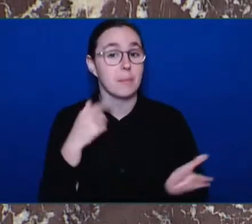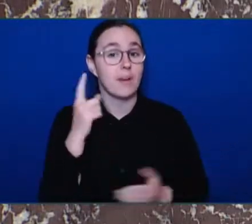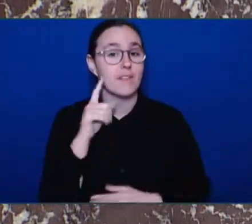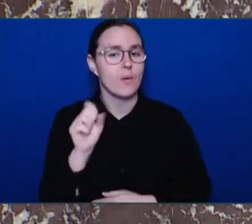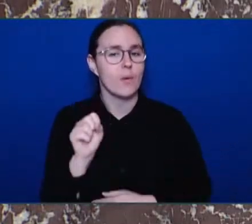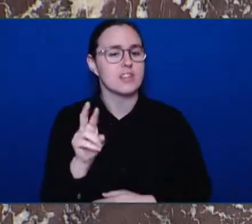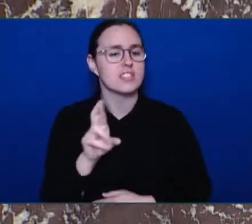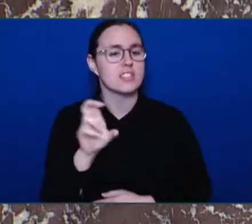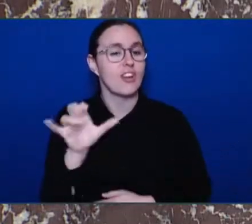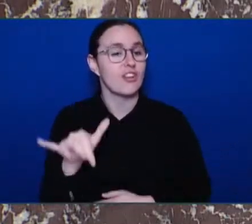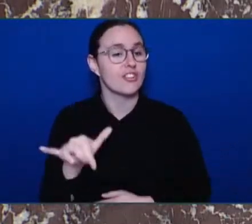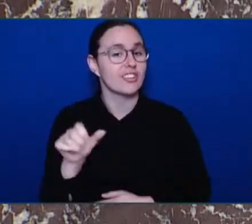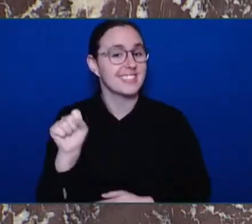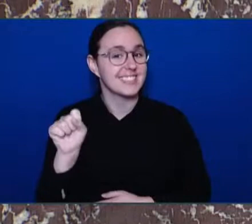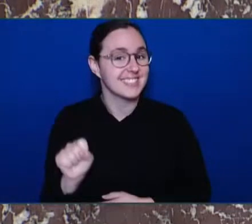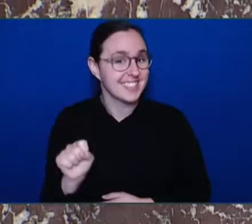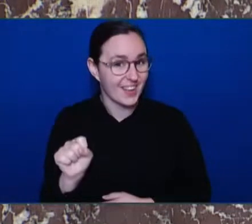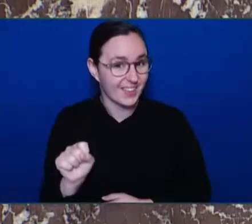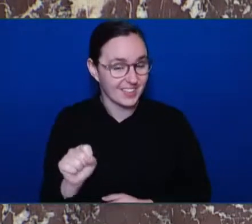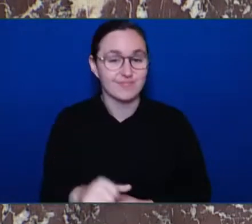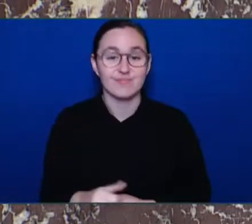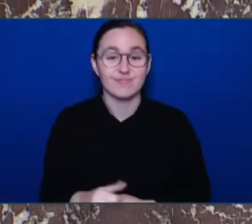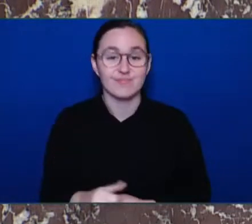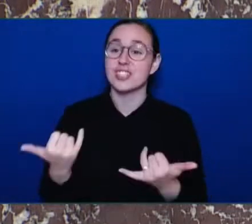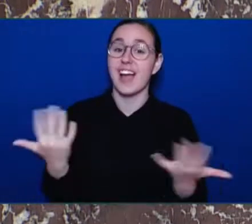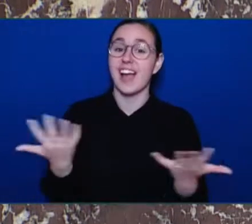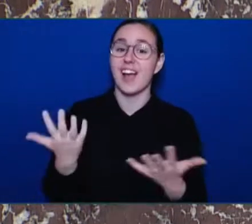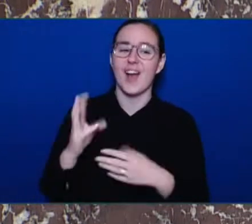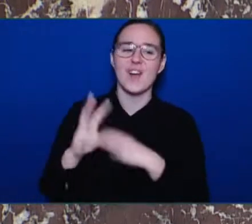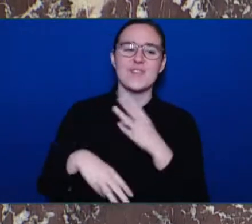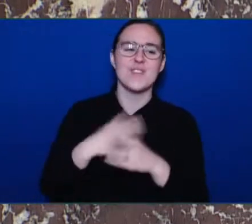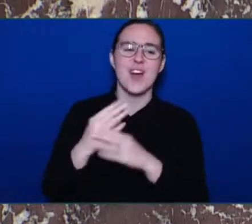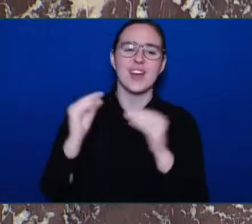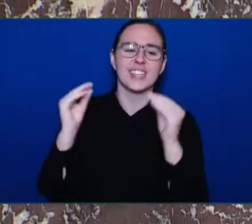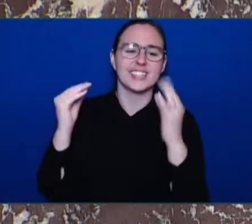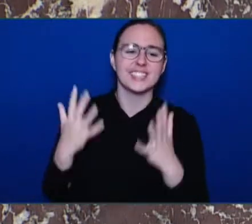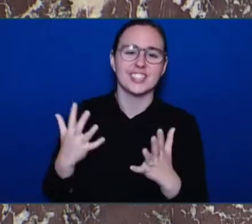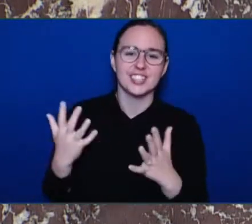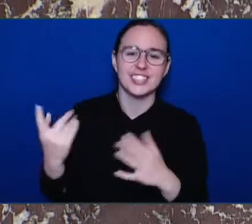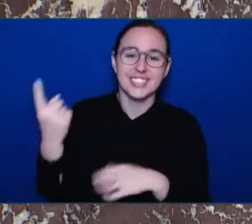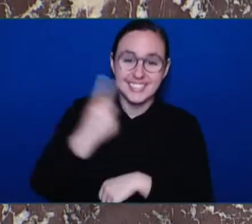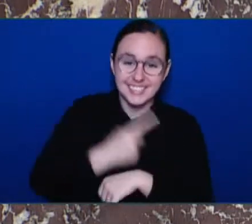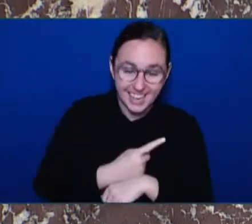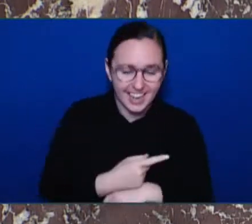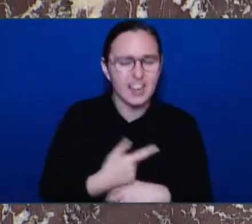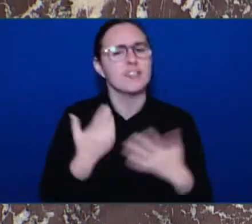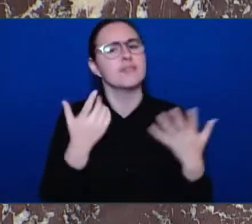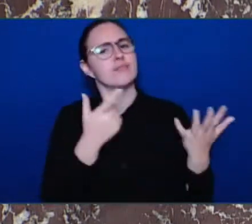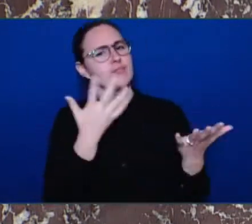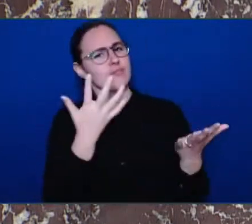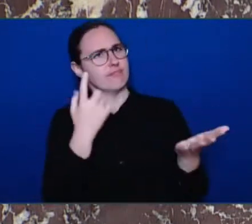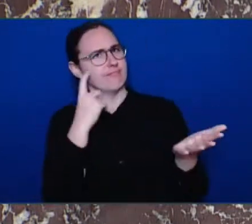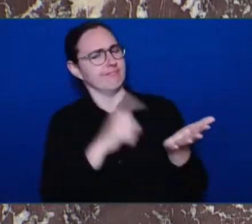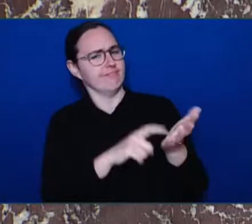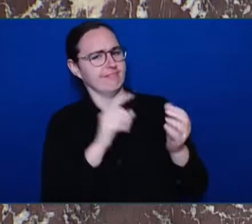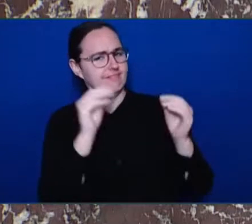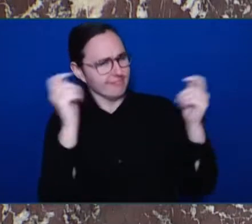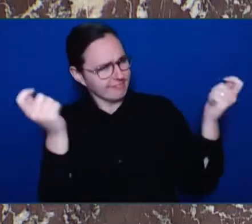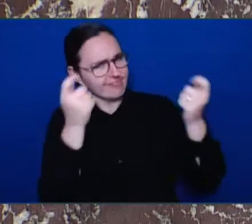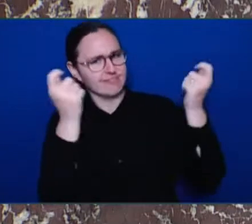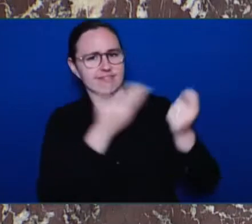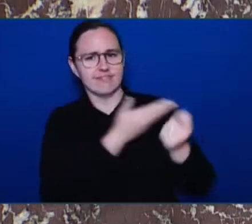celebrate teachers around the globe. It commemorates the anniversary of the adoption of the 1966 UNESCO recommendation